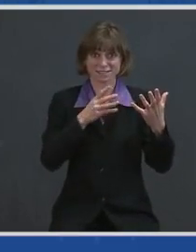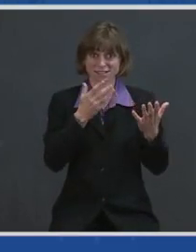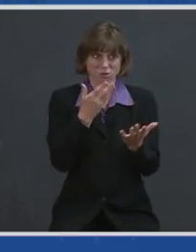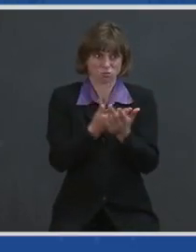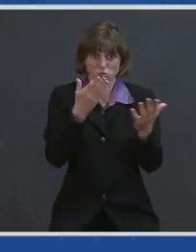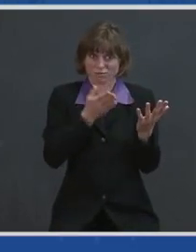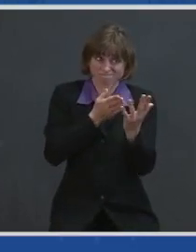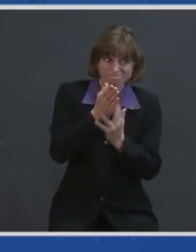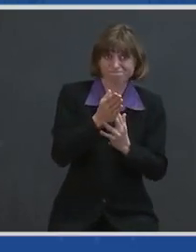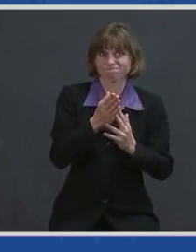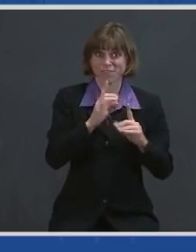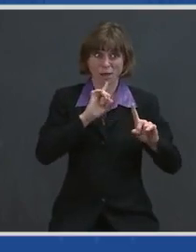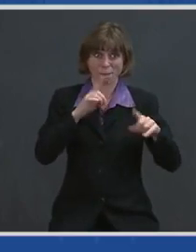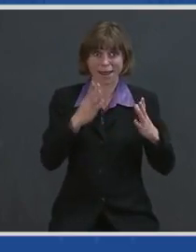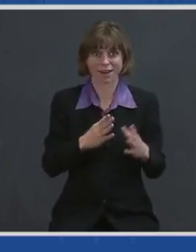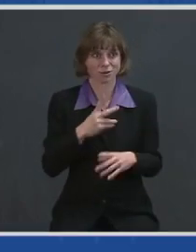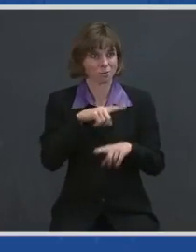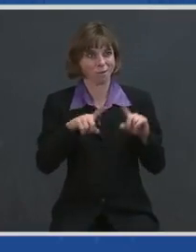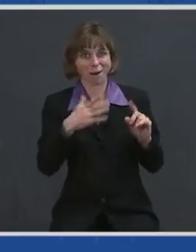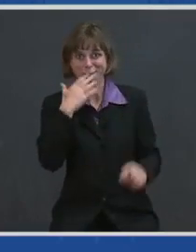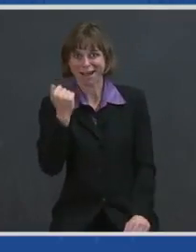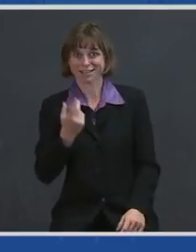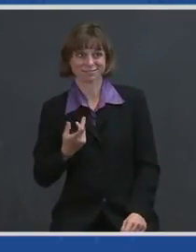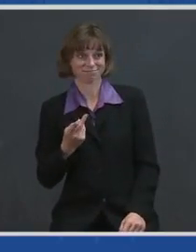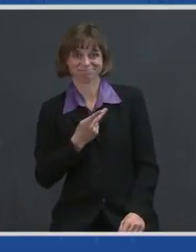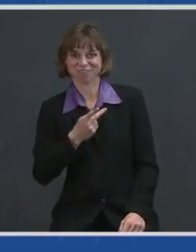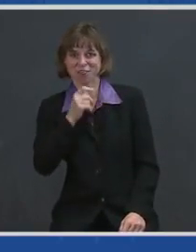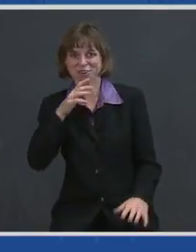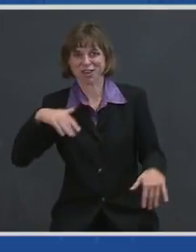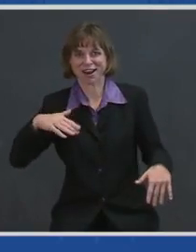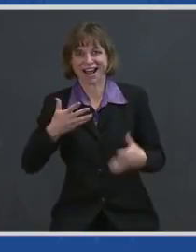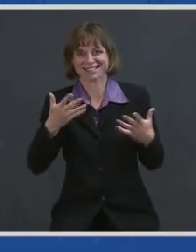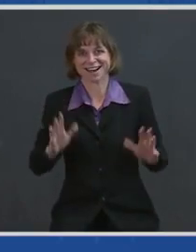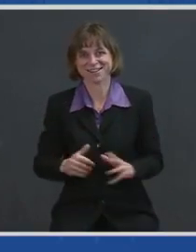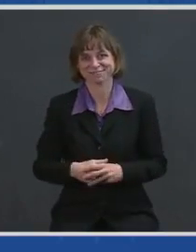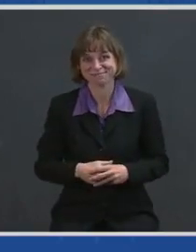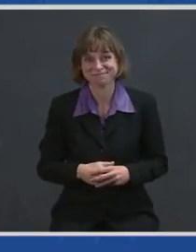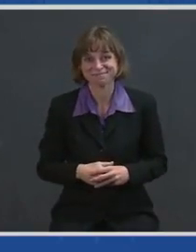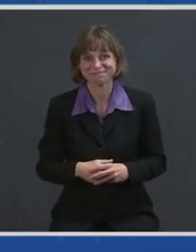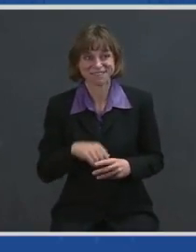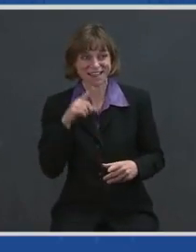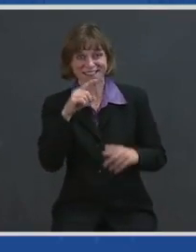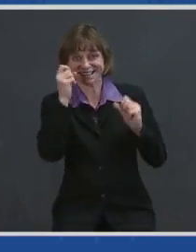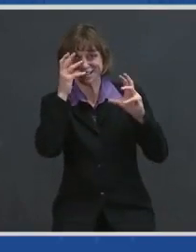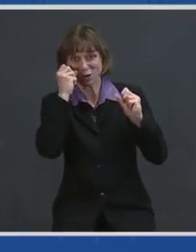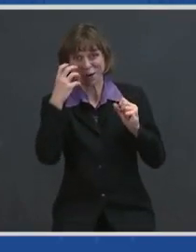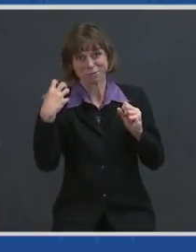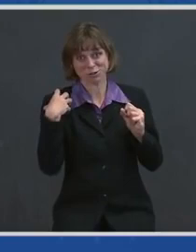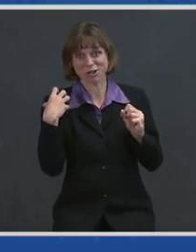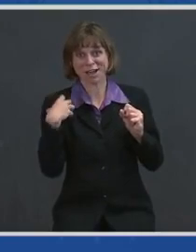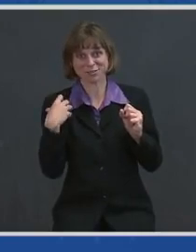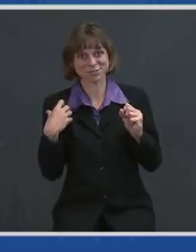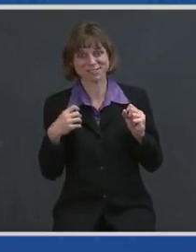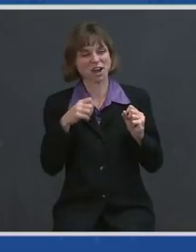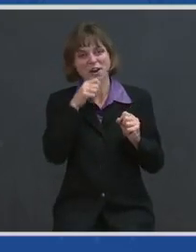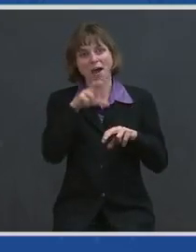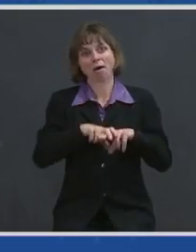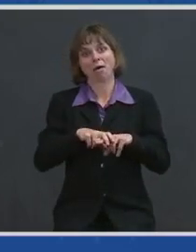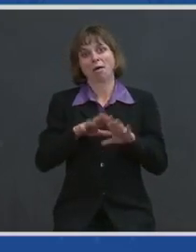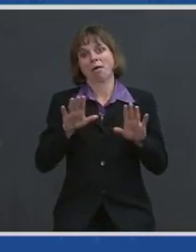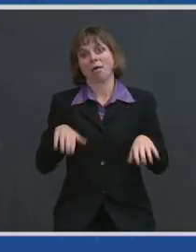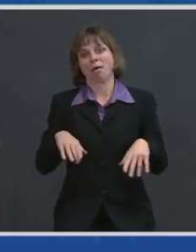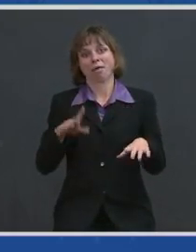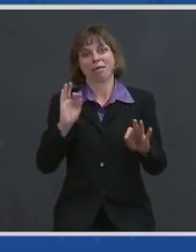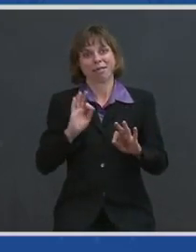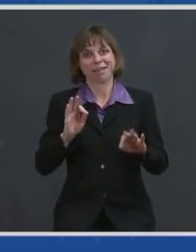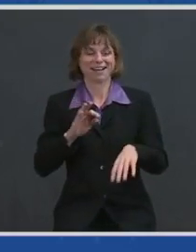the best of all, they're not done yet. Neither of these incredible generals is resting on her laurels or on